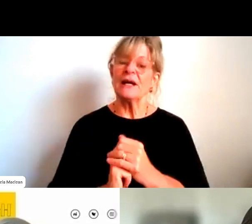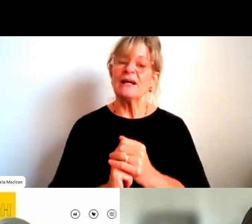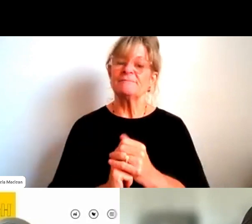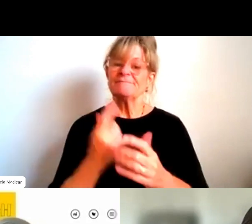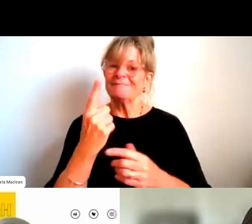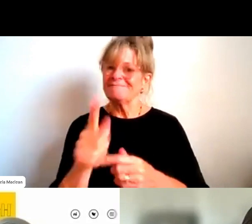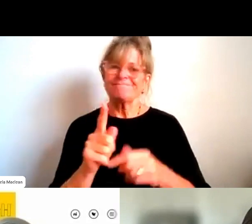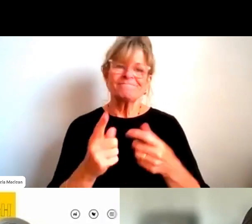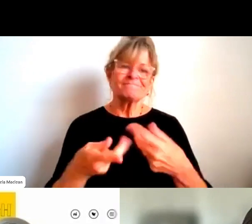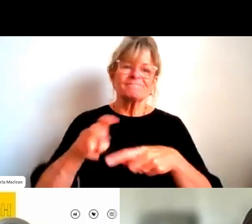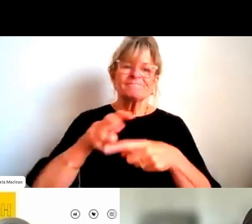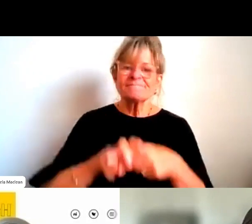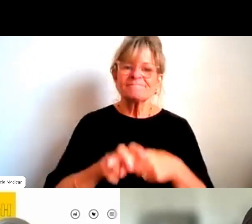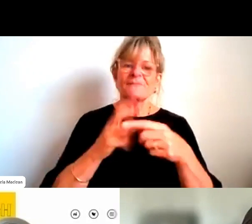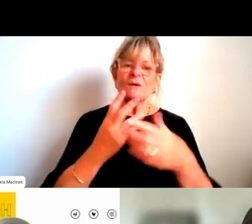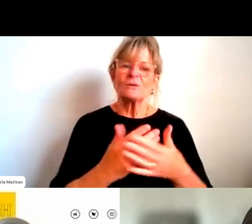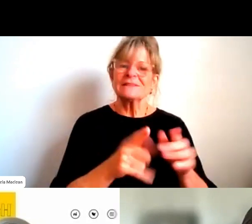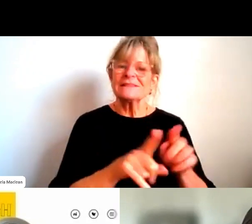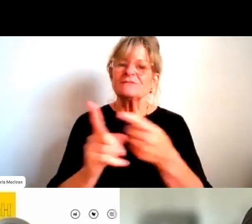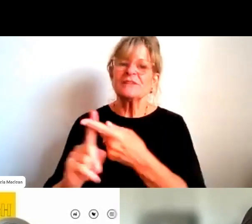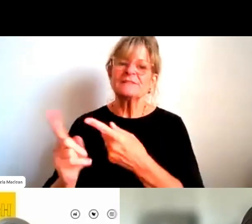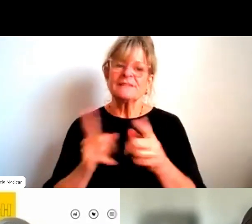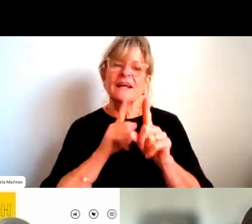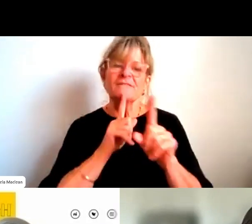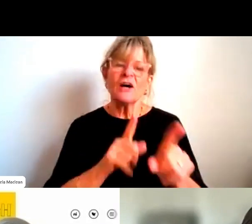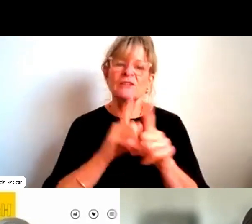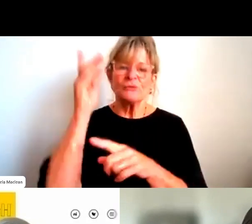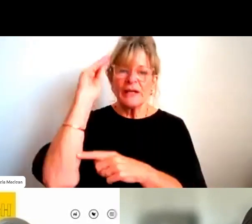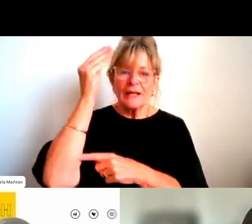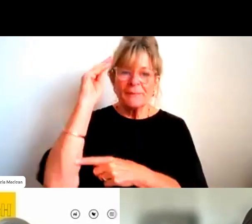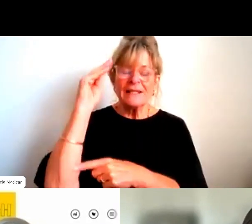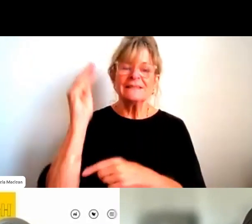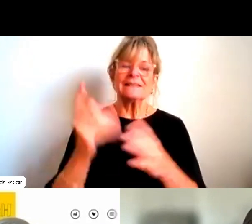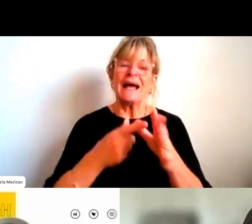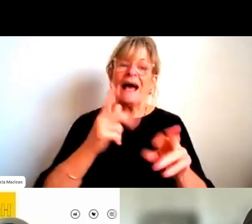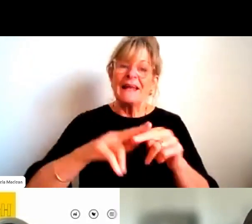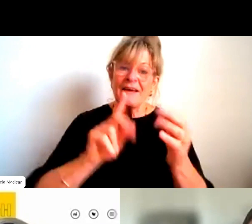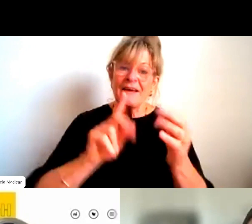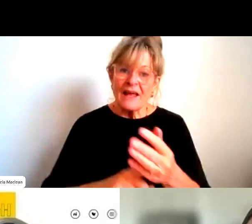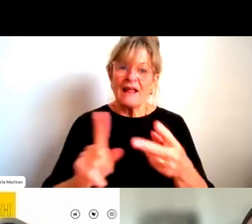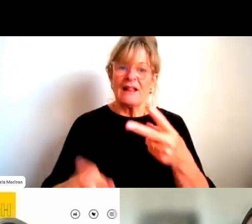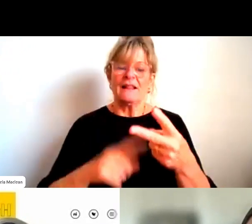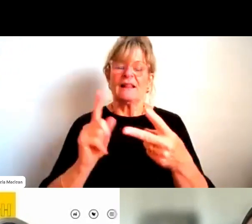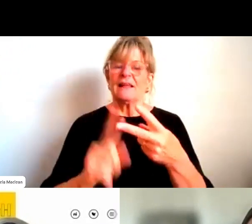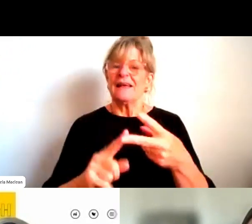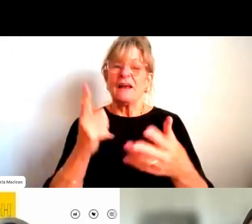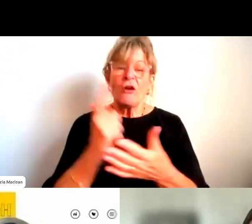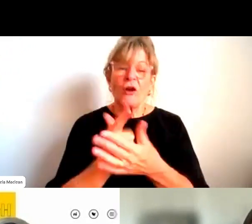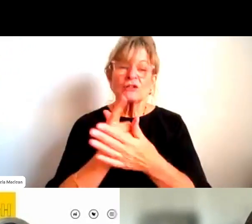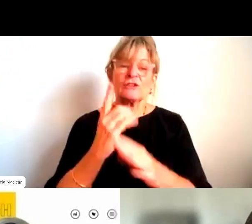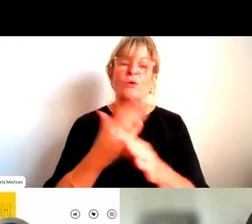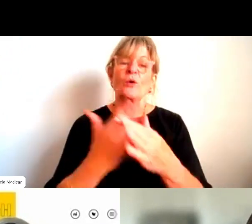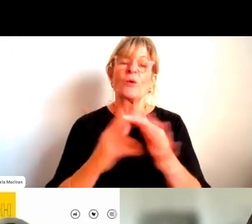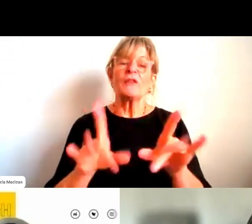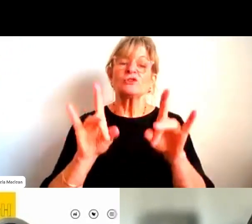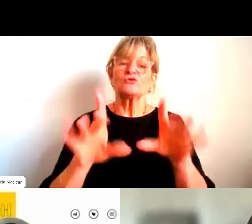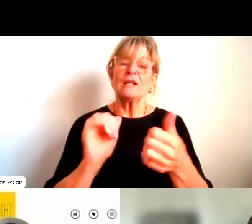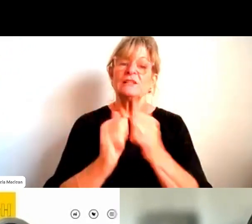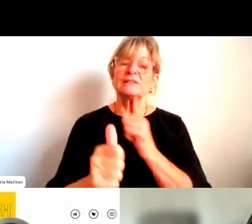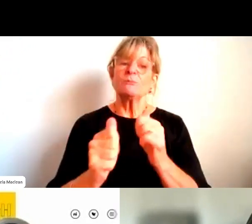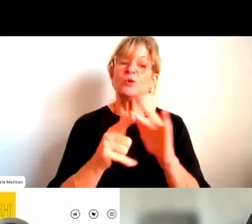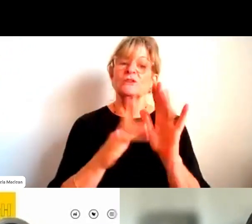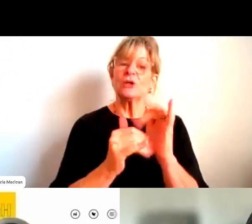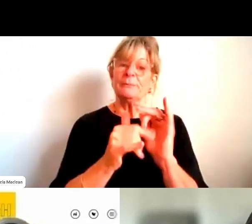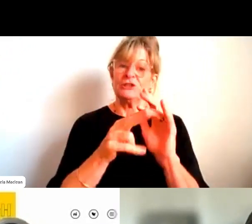committees, including Table Tennis Victoria, the AFL Southeast Commission. And I know she's been doing a mountain of work with the Australian Sports Commission lately as well.